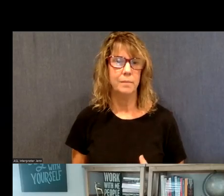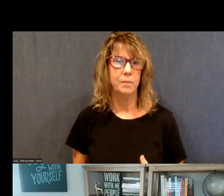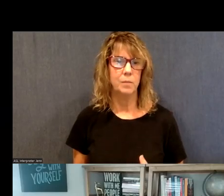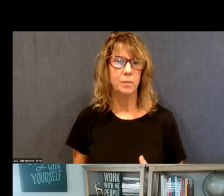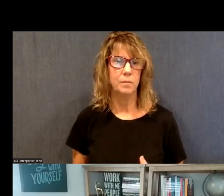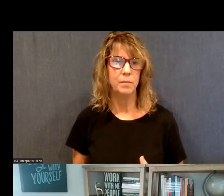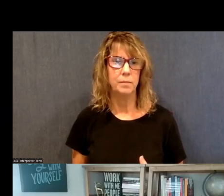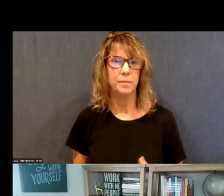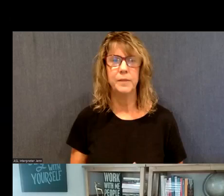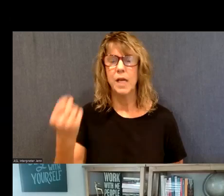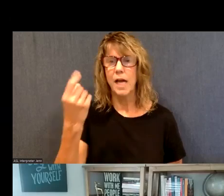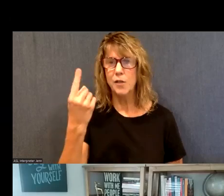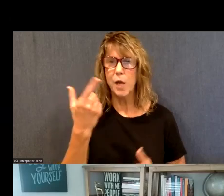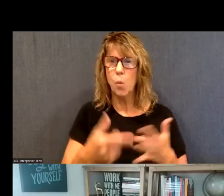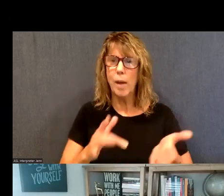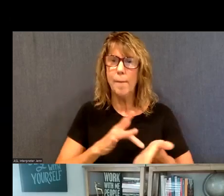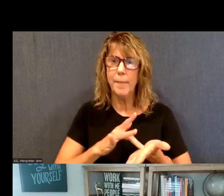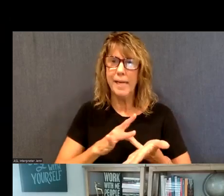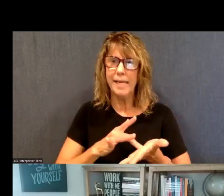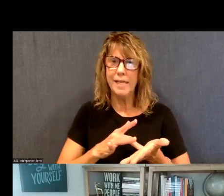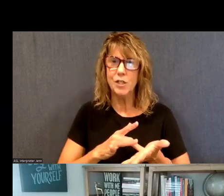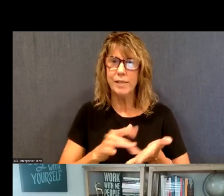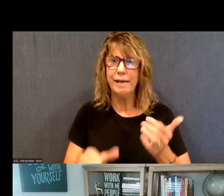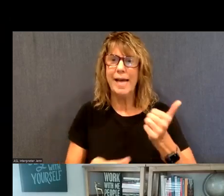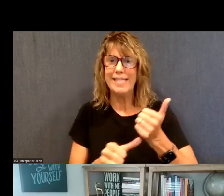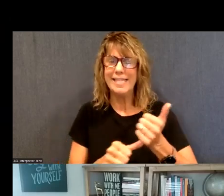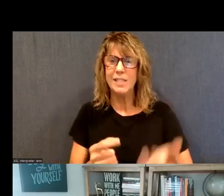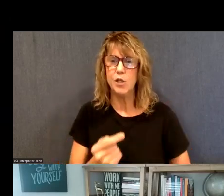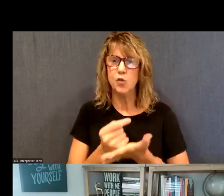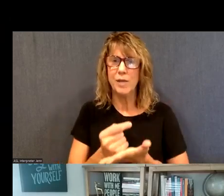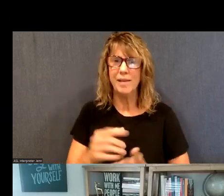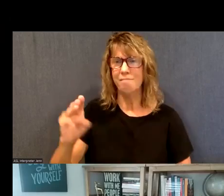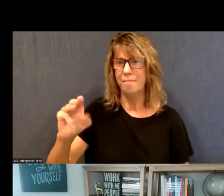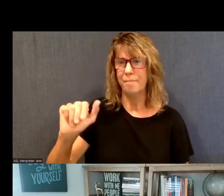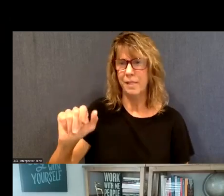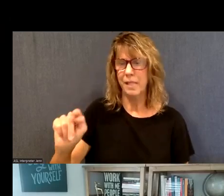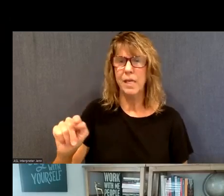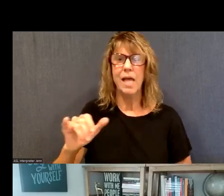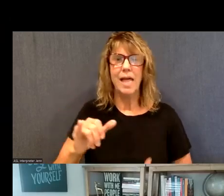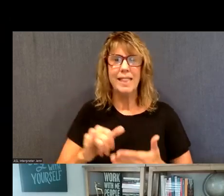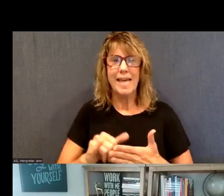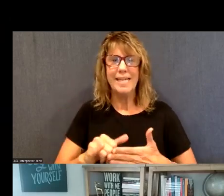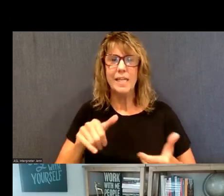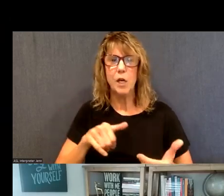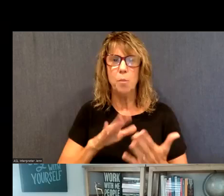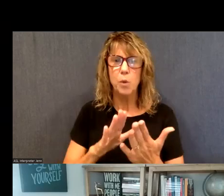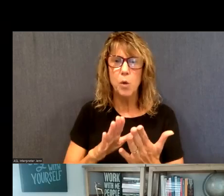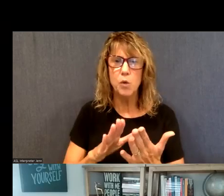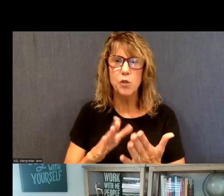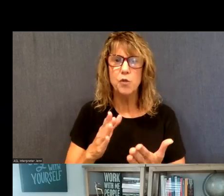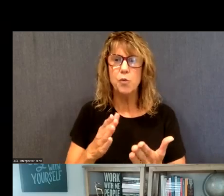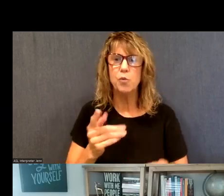So understanding what medication assisted treatment is, um, it is a comprehensive approach to treating substance use